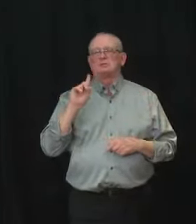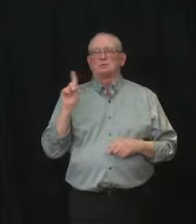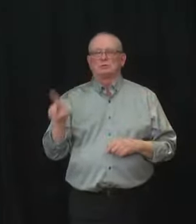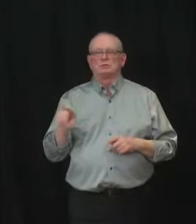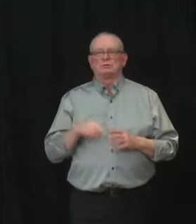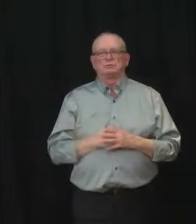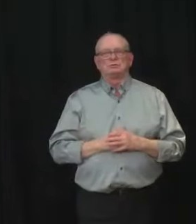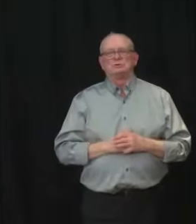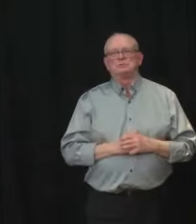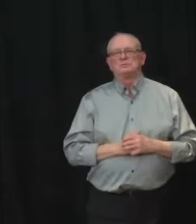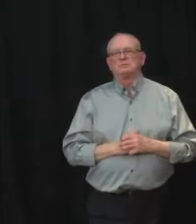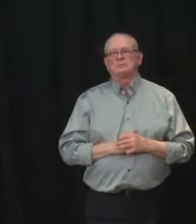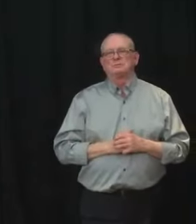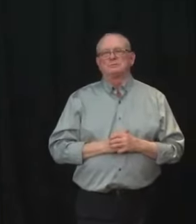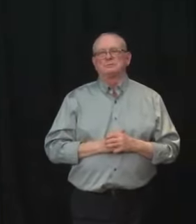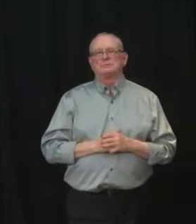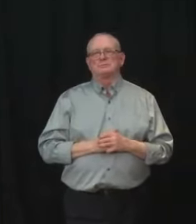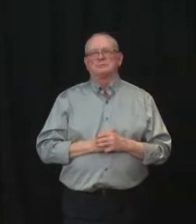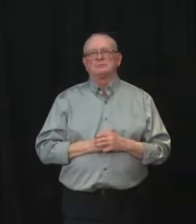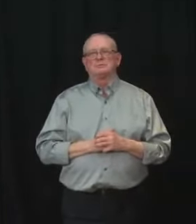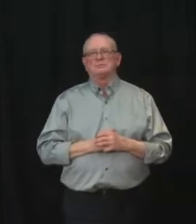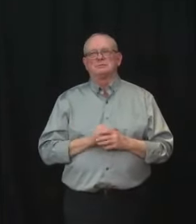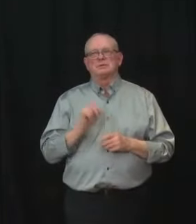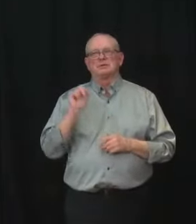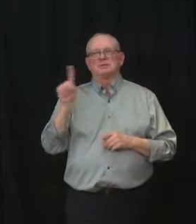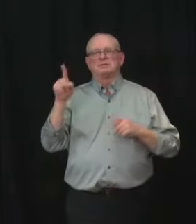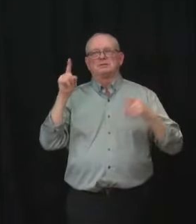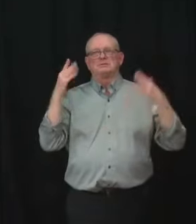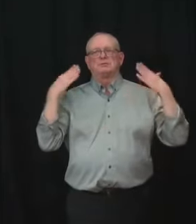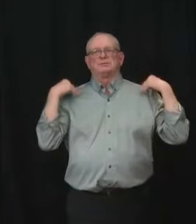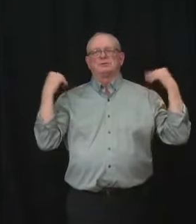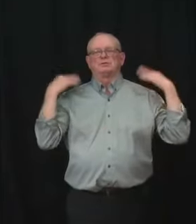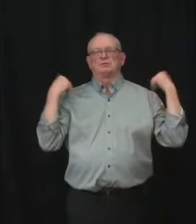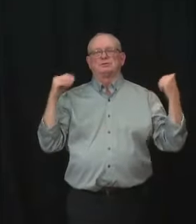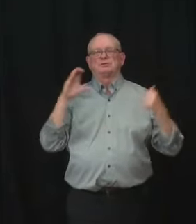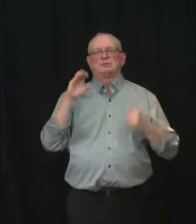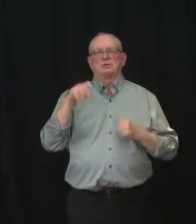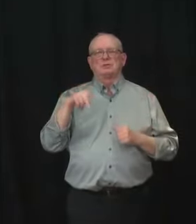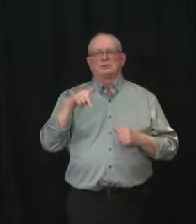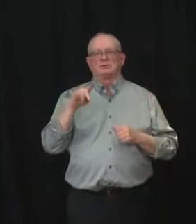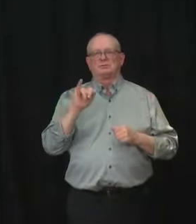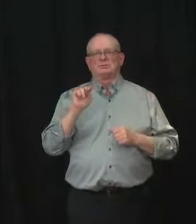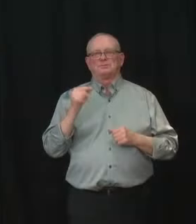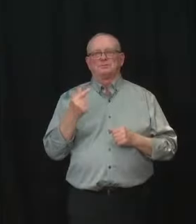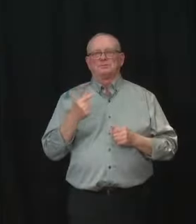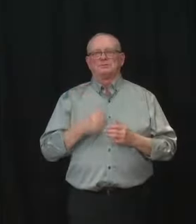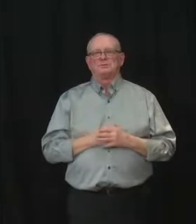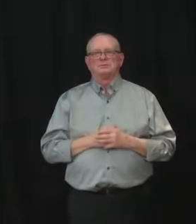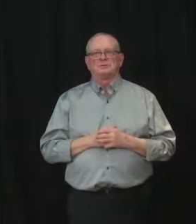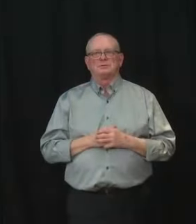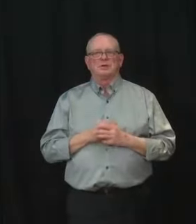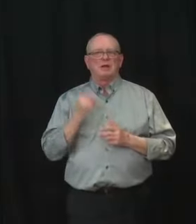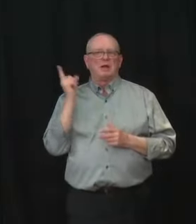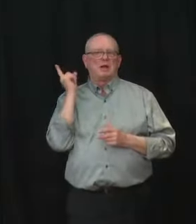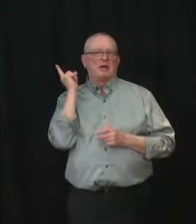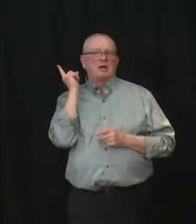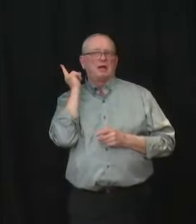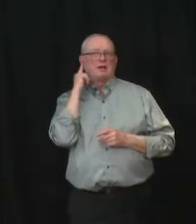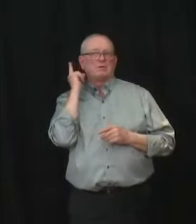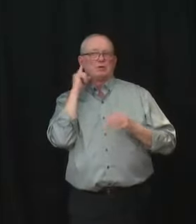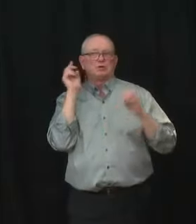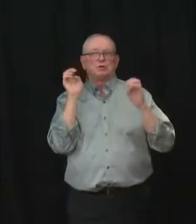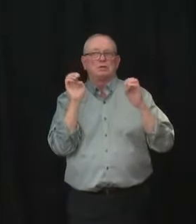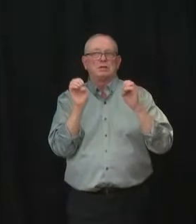Hi there, my question is for Minister Copping. We heard that a patient died while waiting for care at the emergency room at the Red Deer